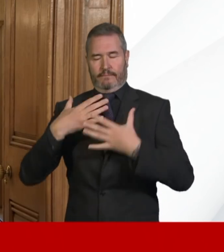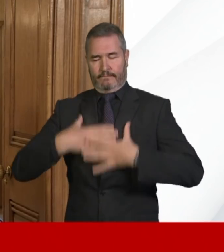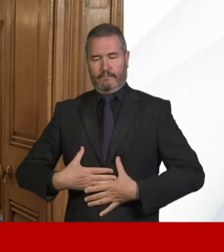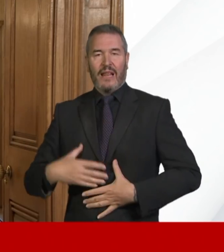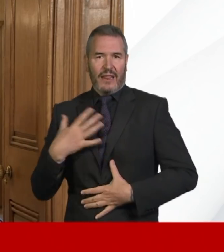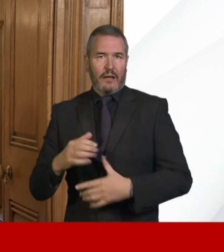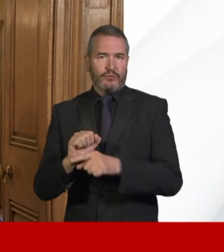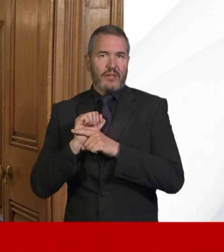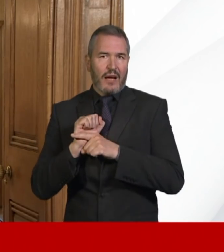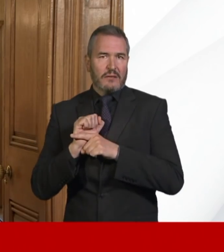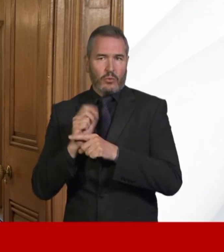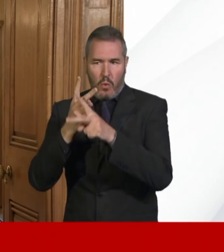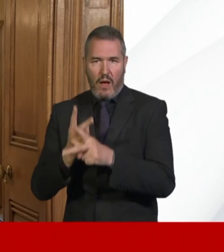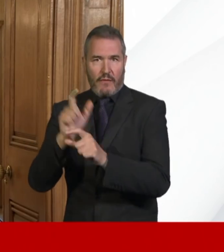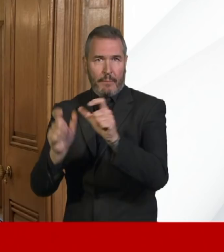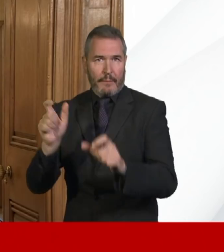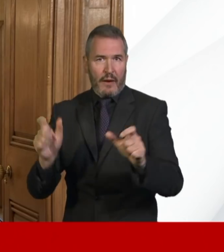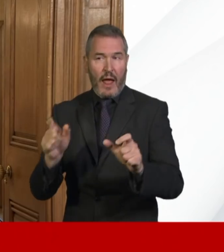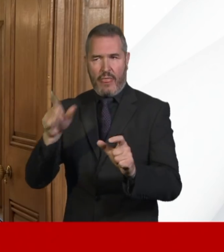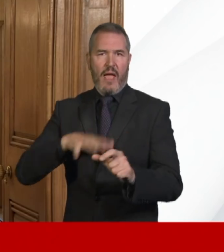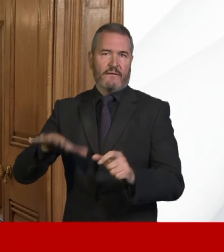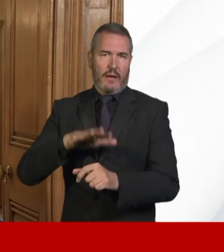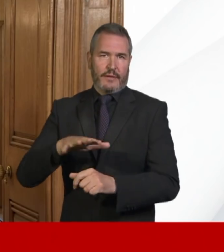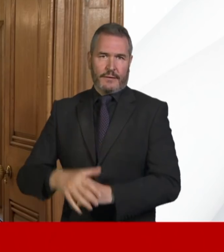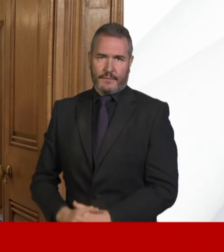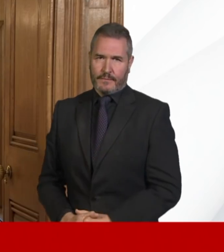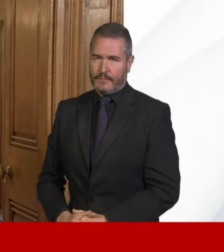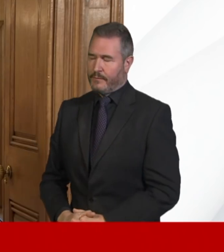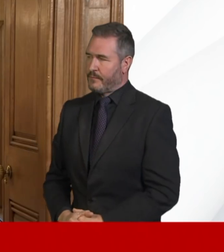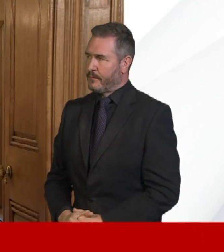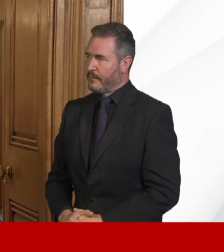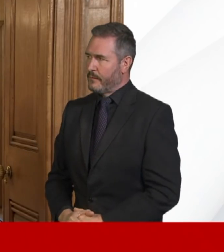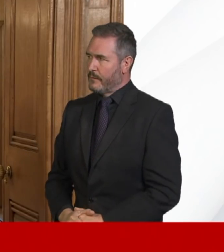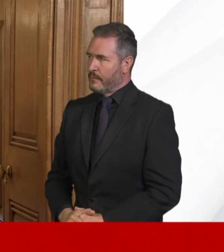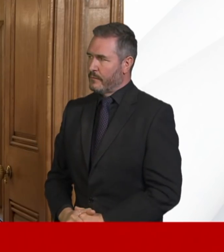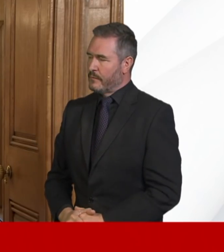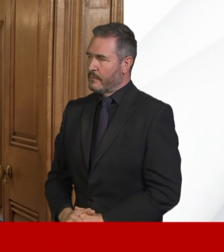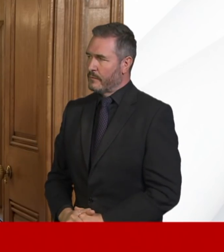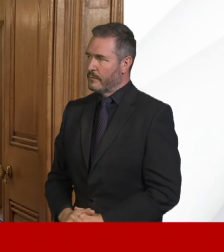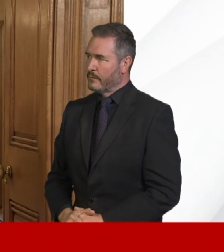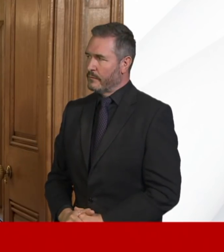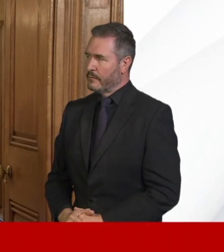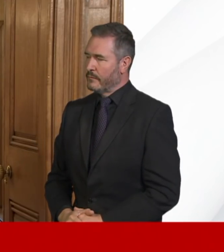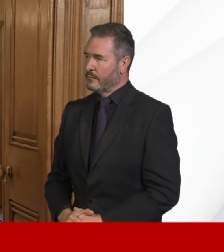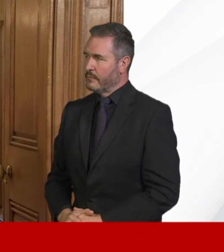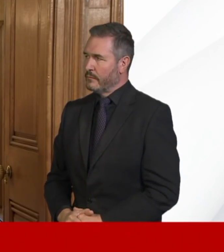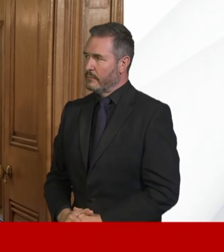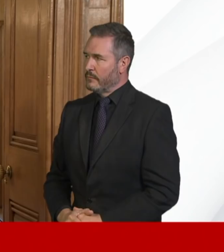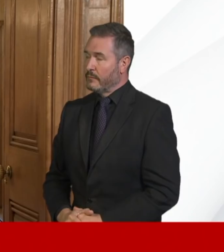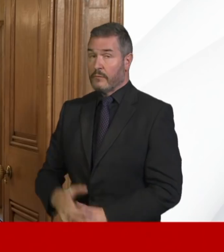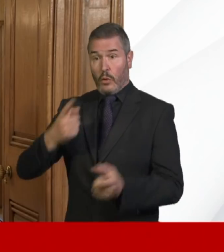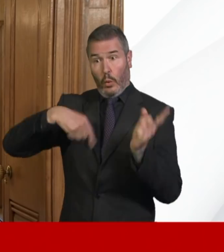equipment and to their families and loved ones watching this afternoon, we